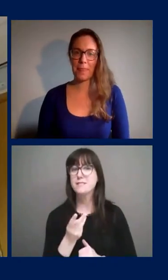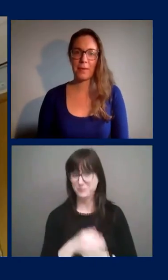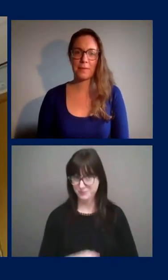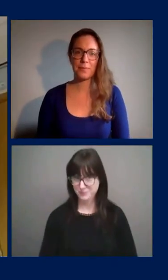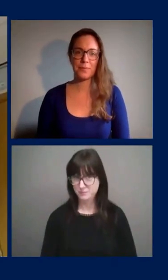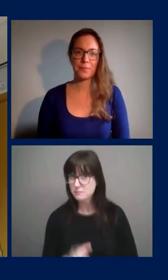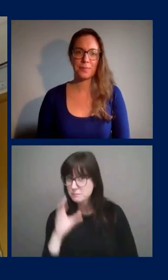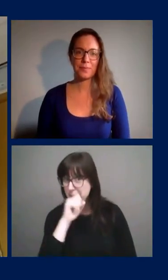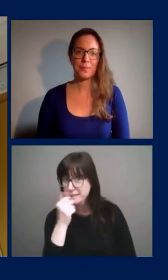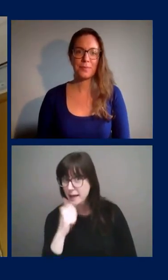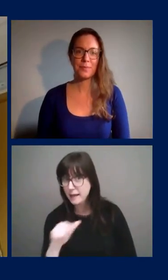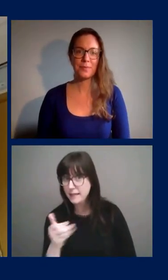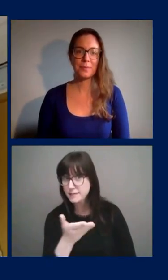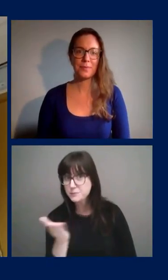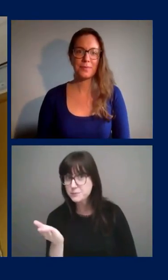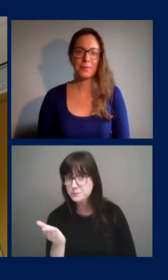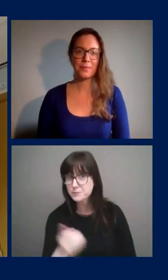an agency?